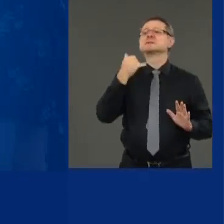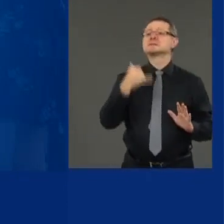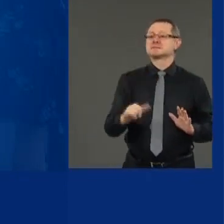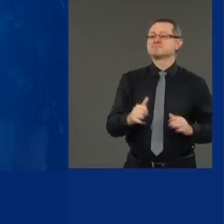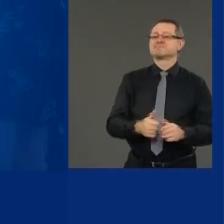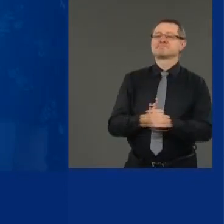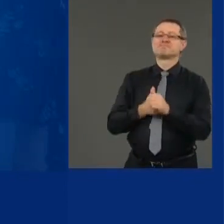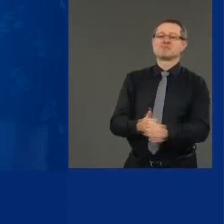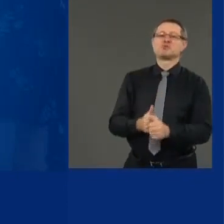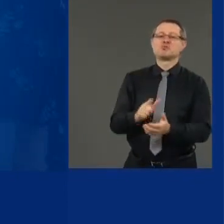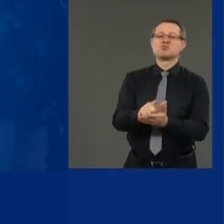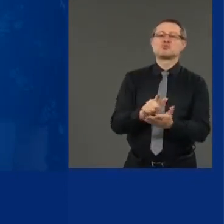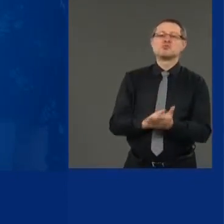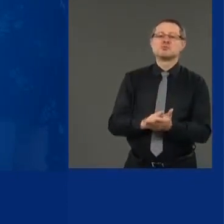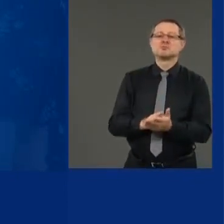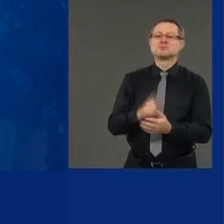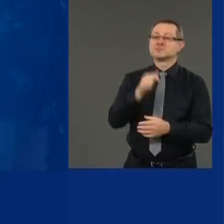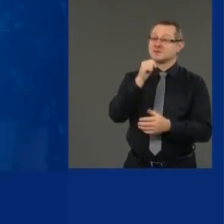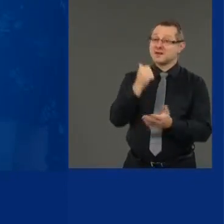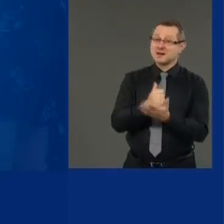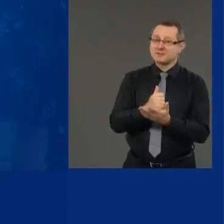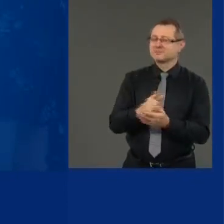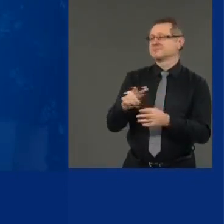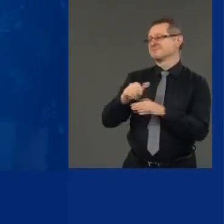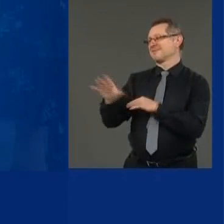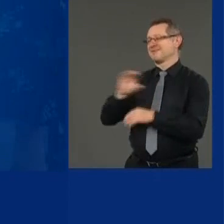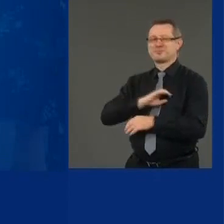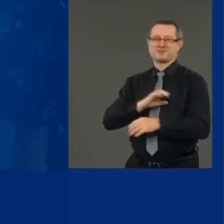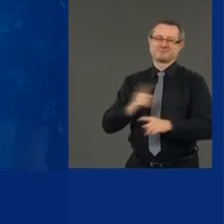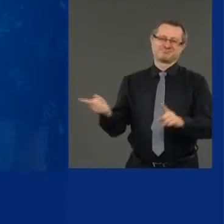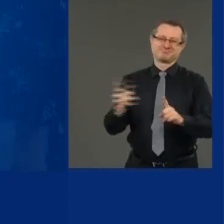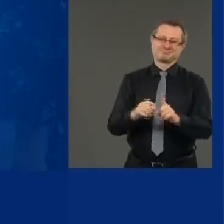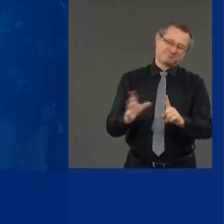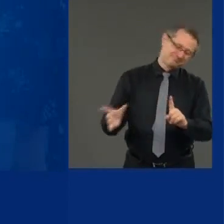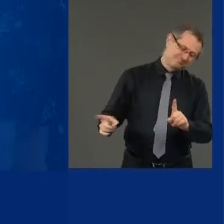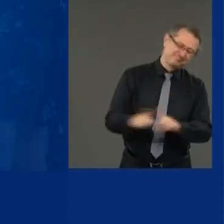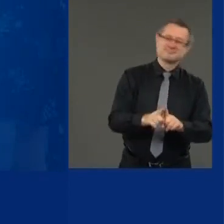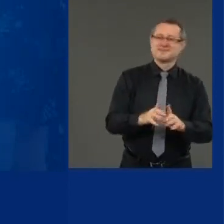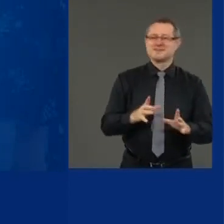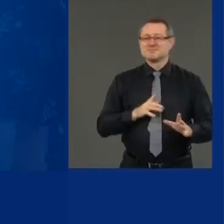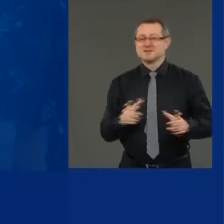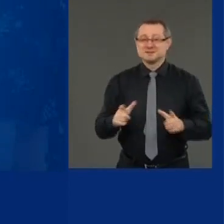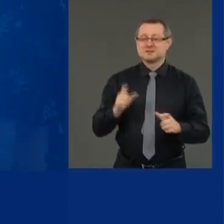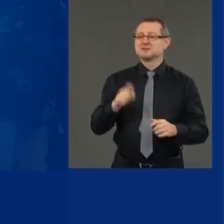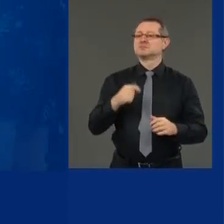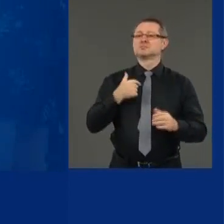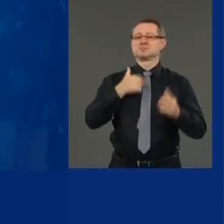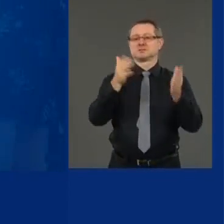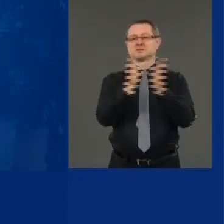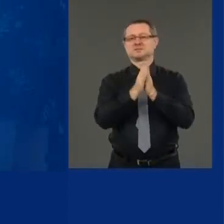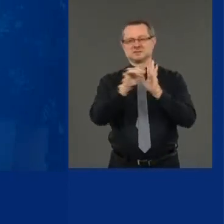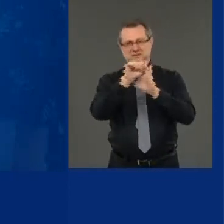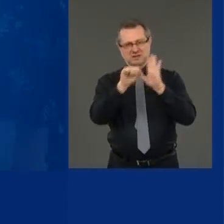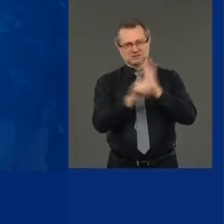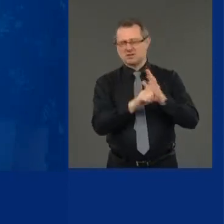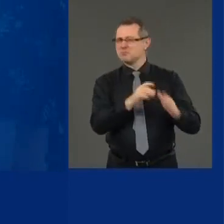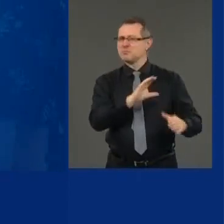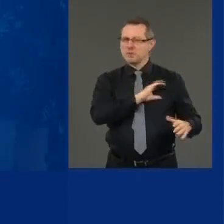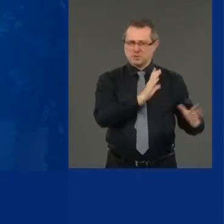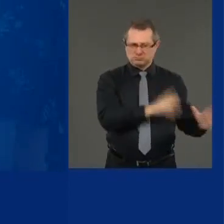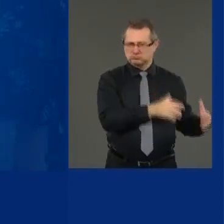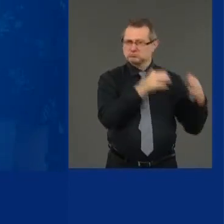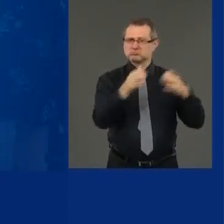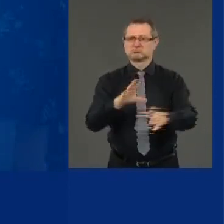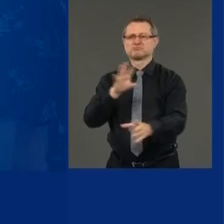If you need help, we'll get you help with the state police. But we have to enforce the law. And the